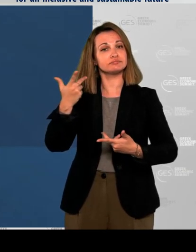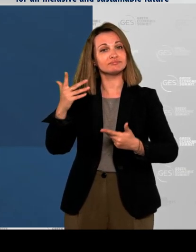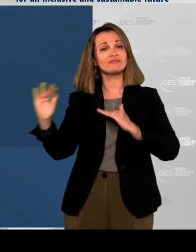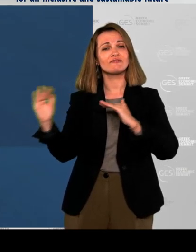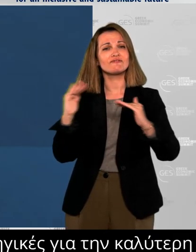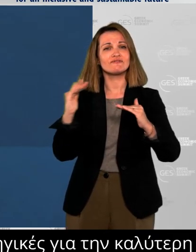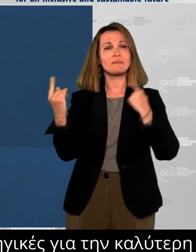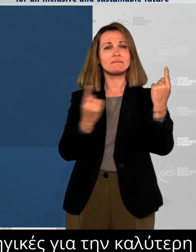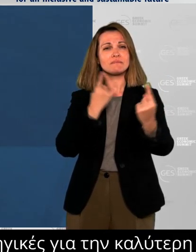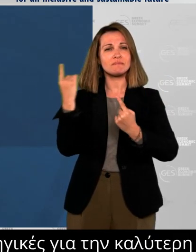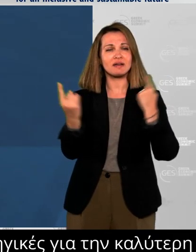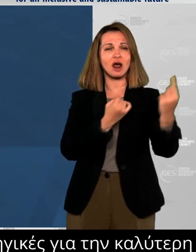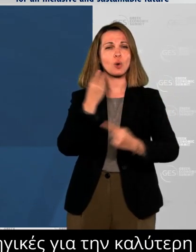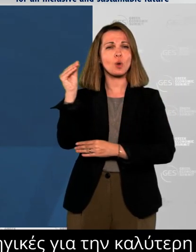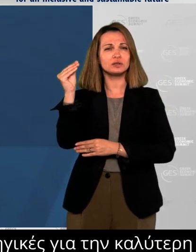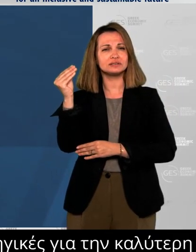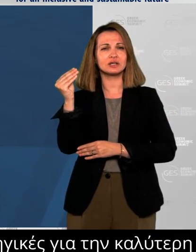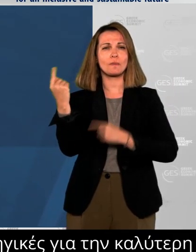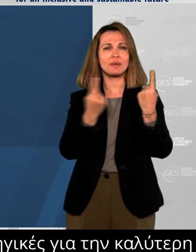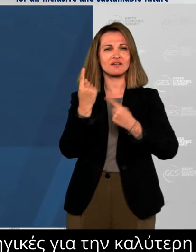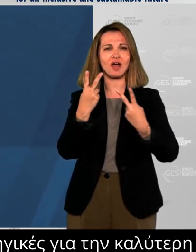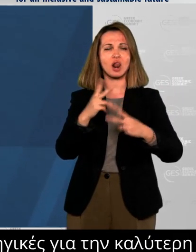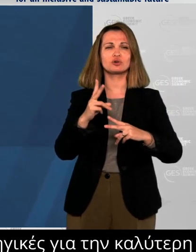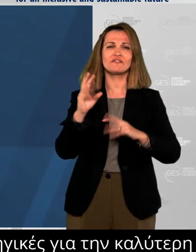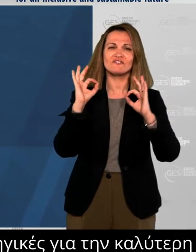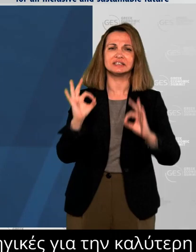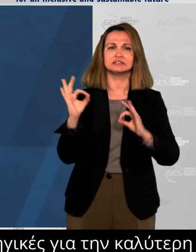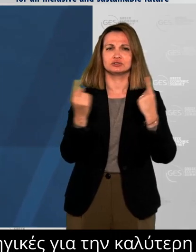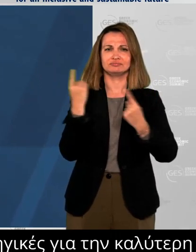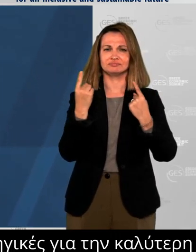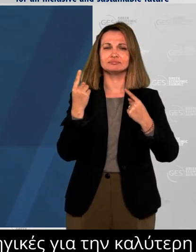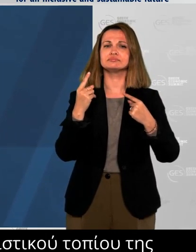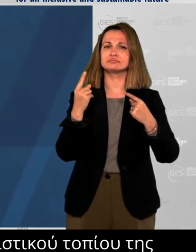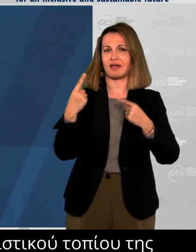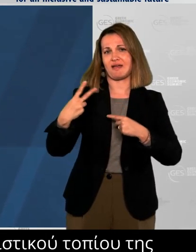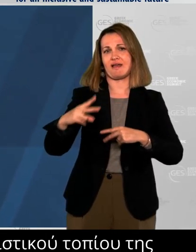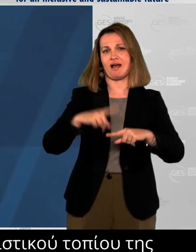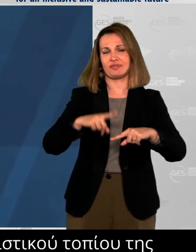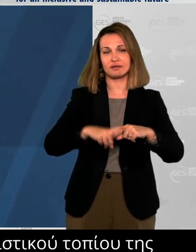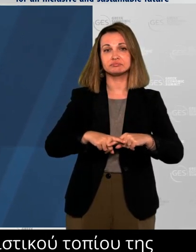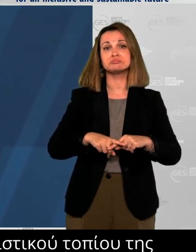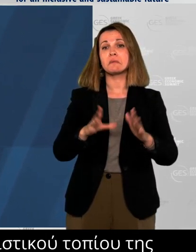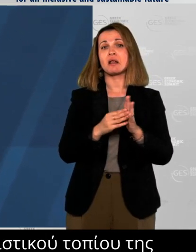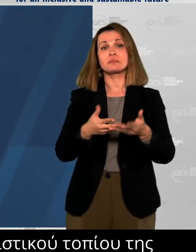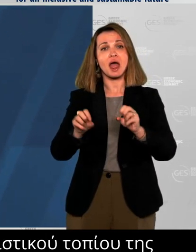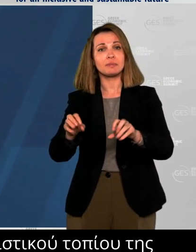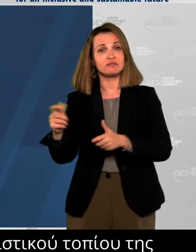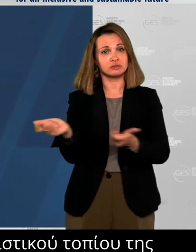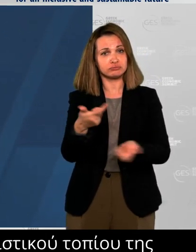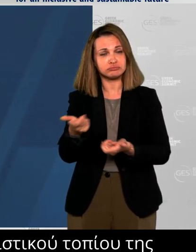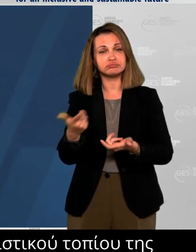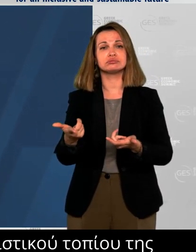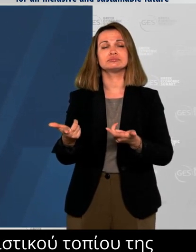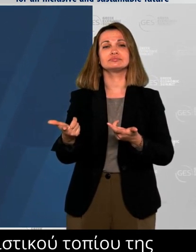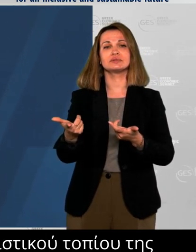be area capabilities, firefighting methods or even training, U.S. like Ericsson, Air Tractor and